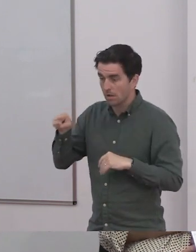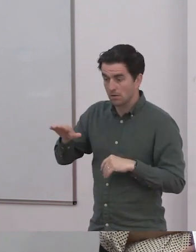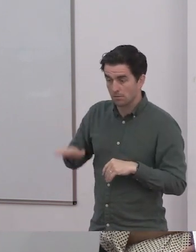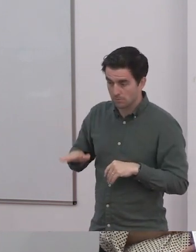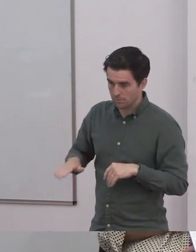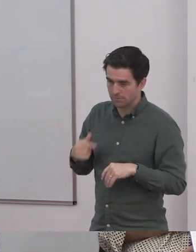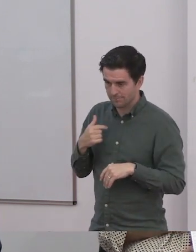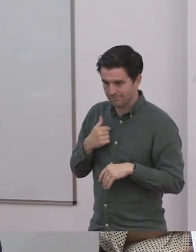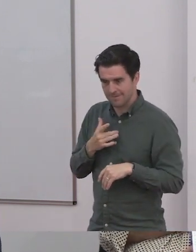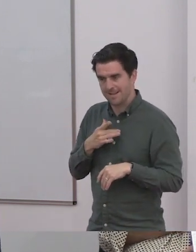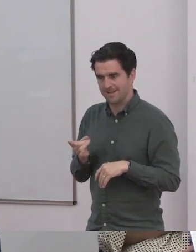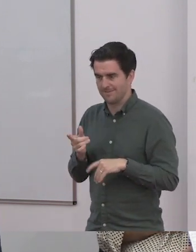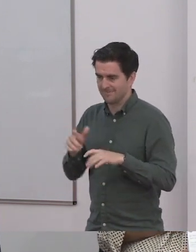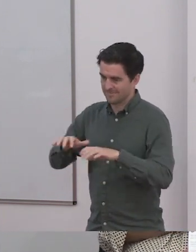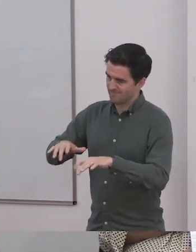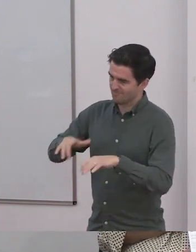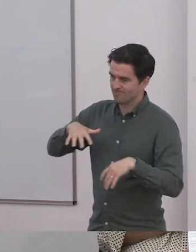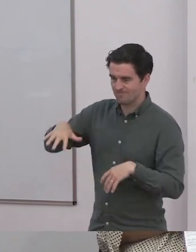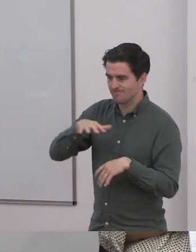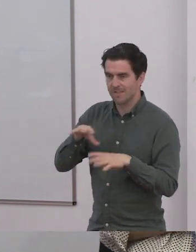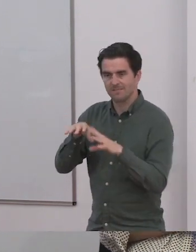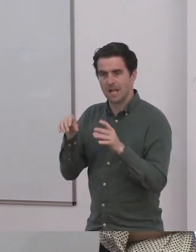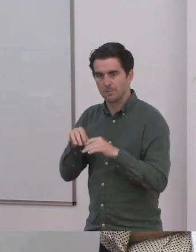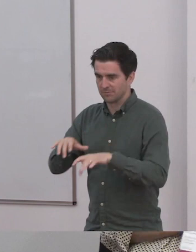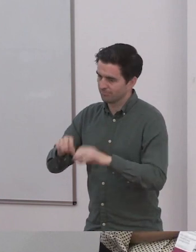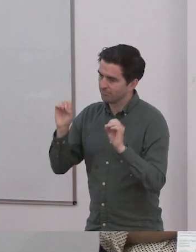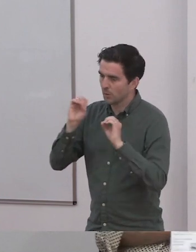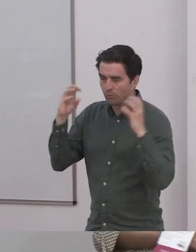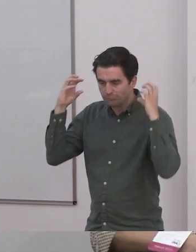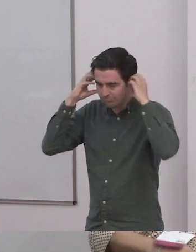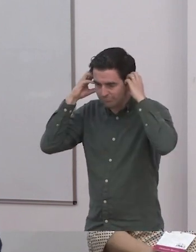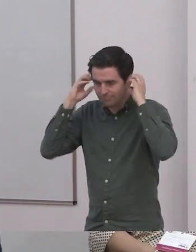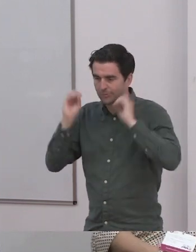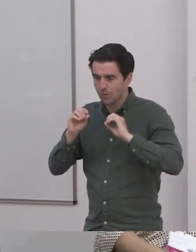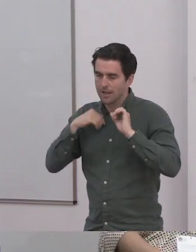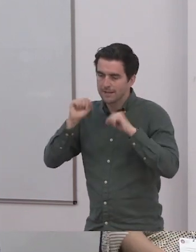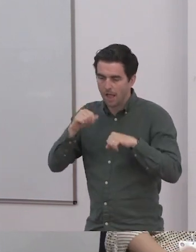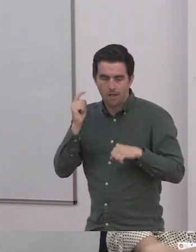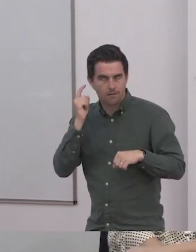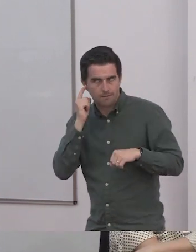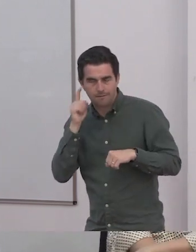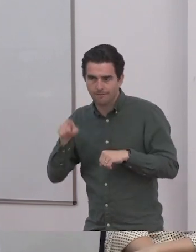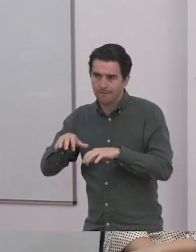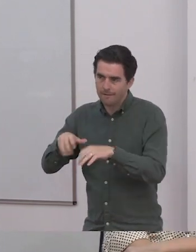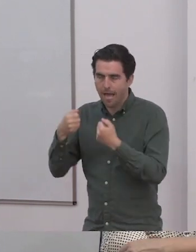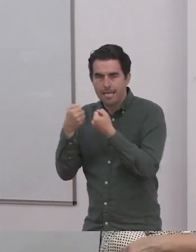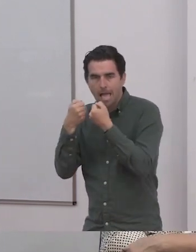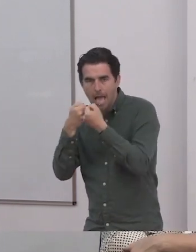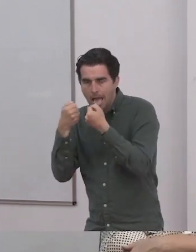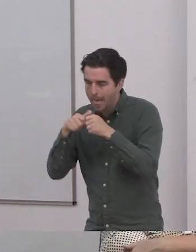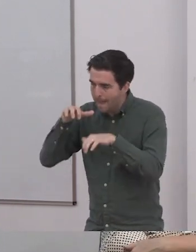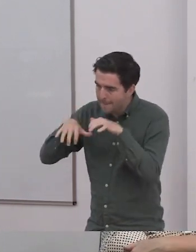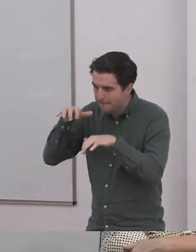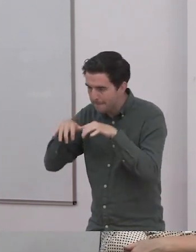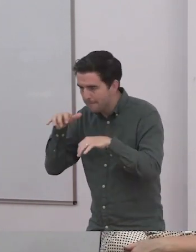gamer go into a misogynistic rant, I can say, listen, I don't like the way he's talking about women. And we can have that conversation. There capital G on gamer.